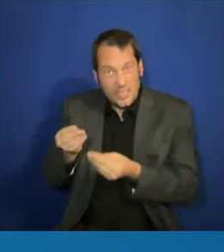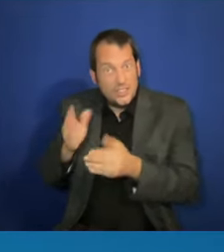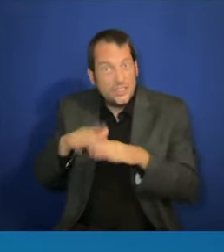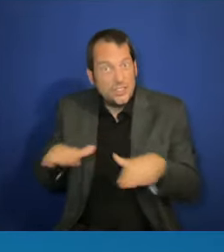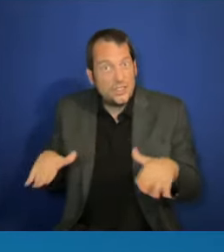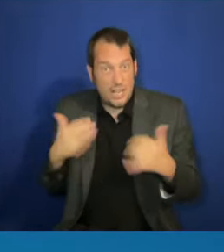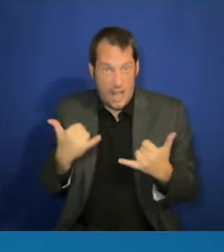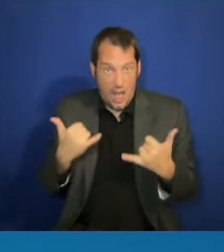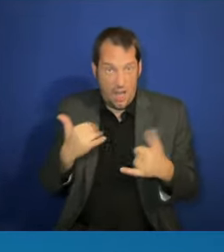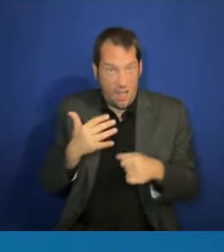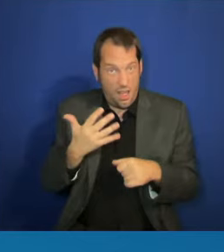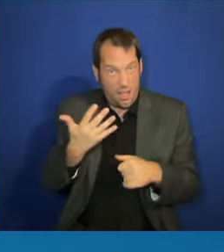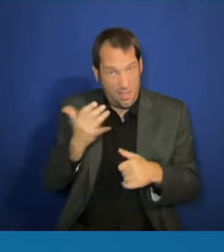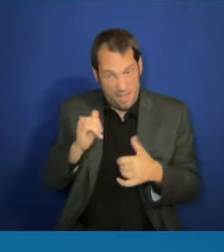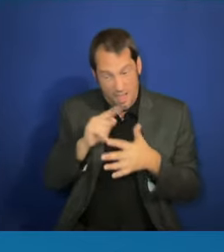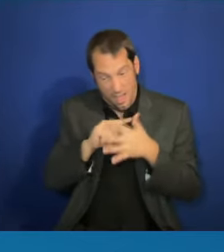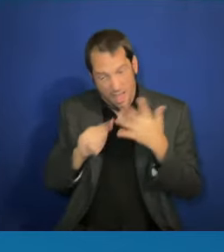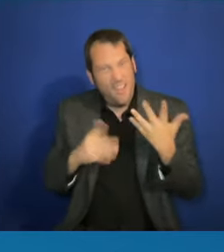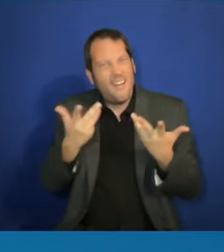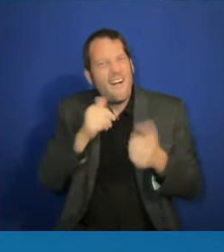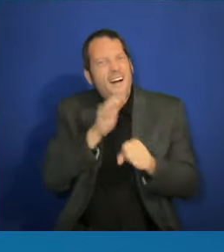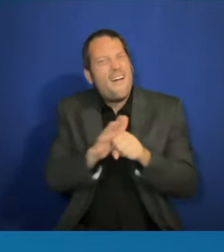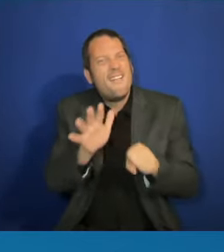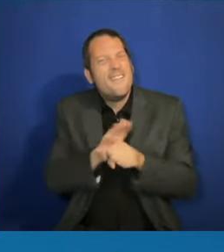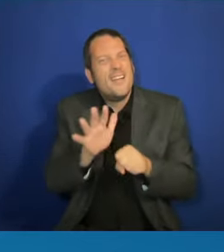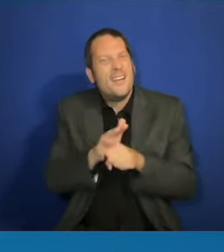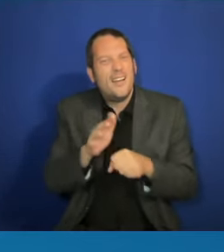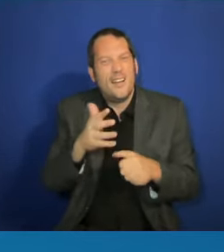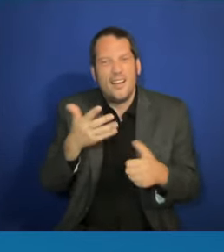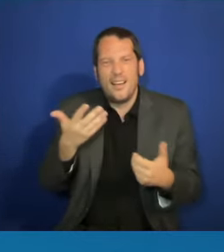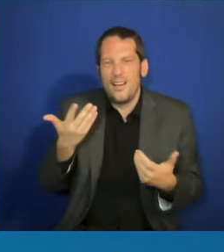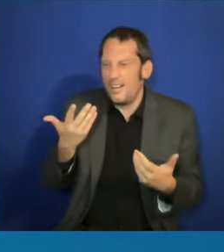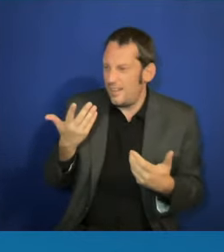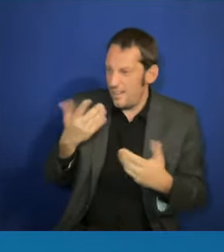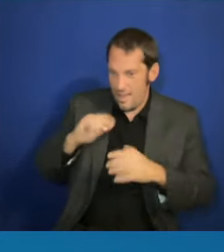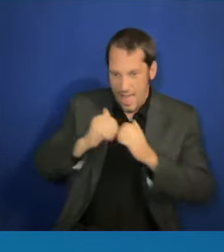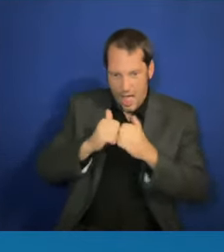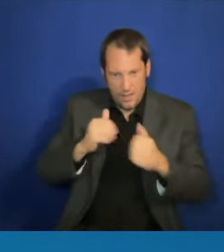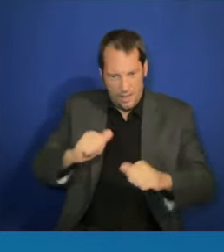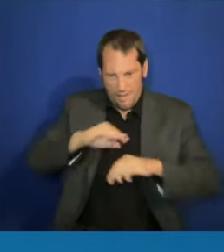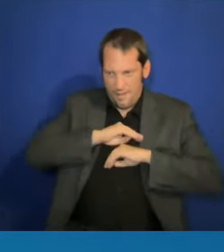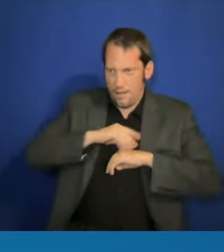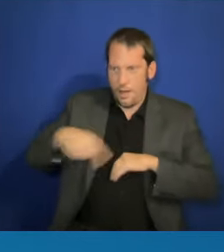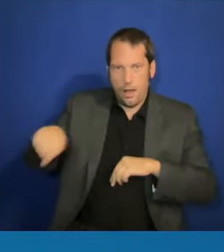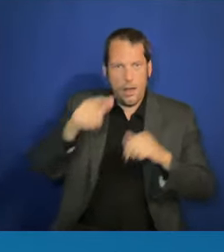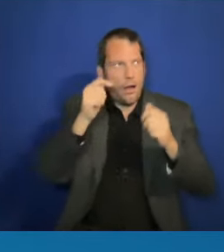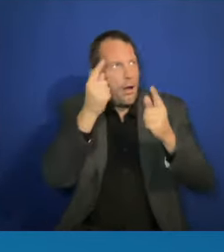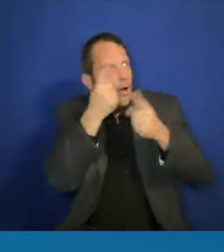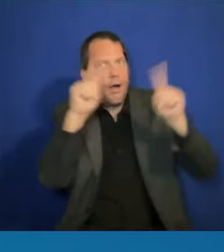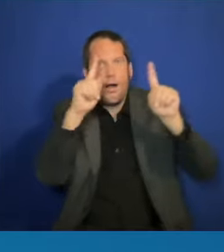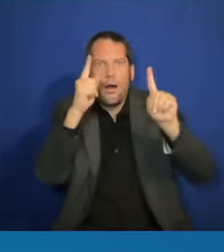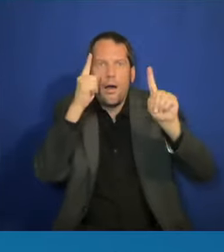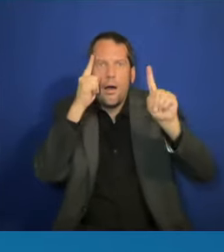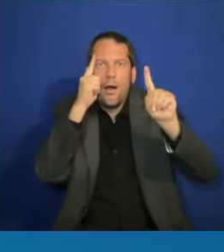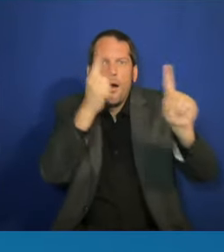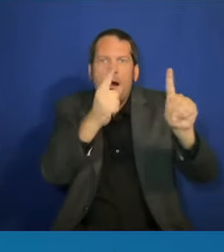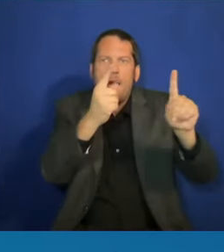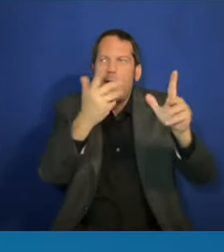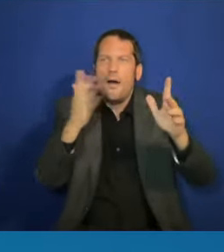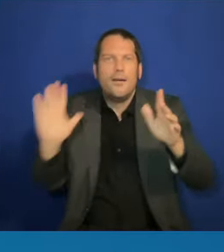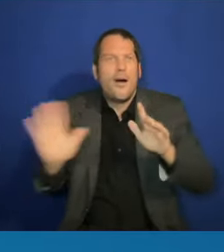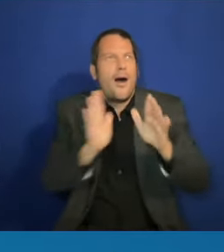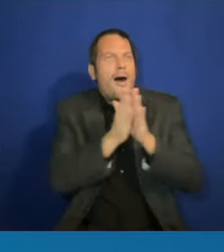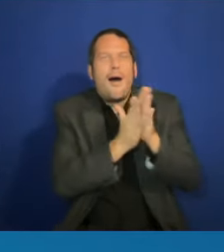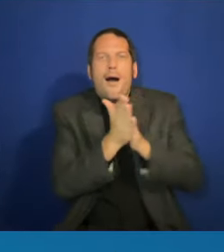aspirations and the ambitions of the people. And so that's how I think about it when I think about the work that we are